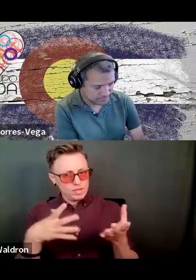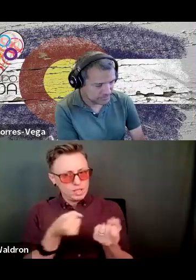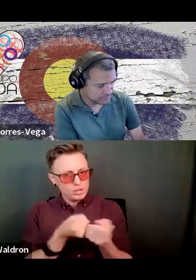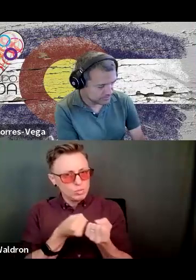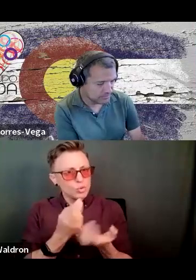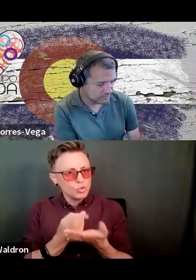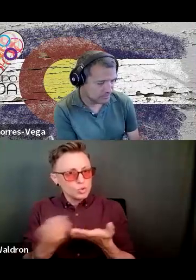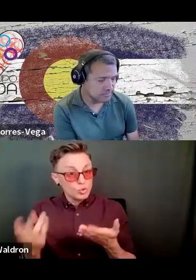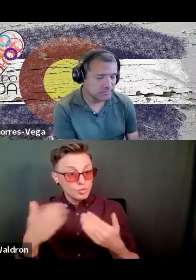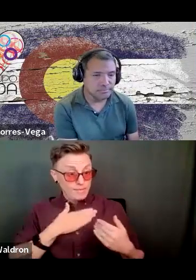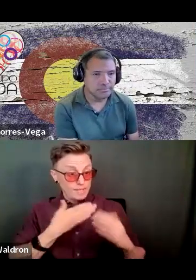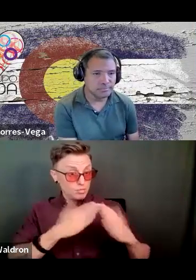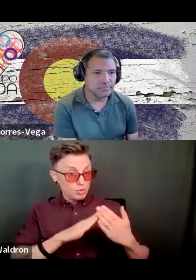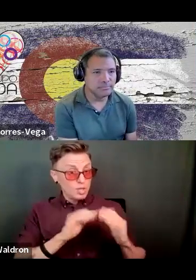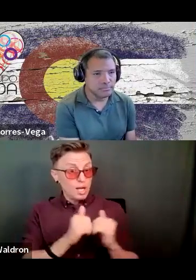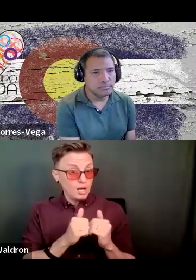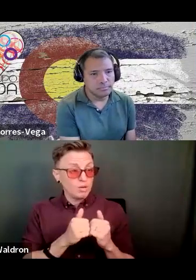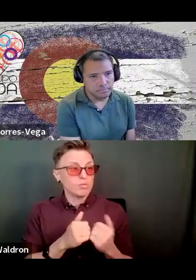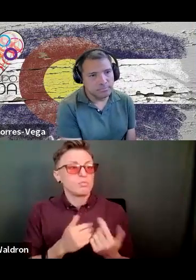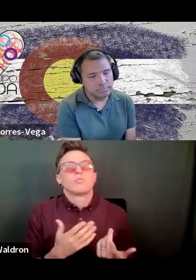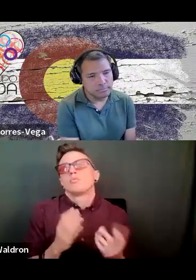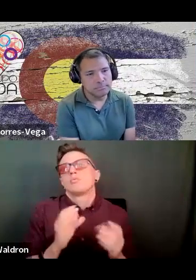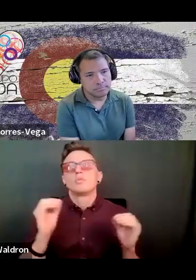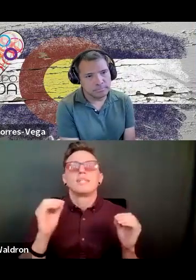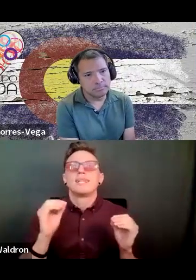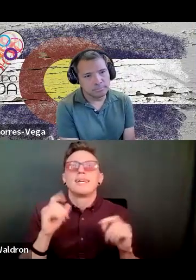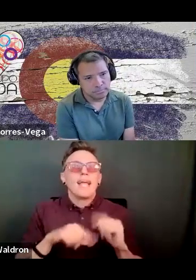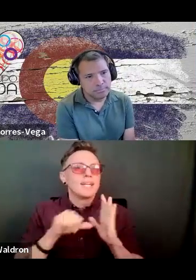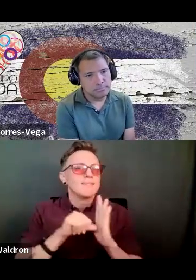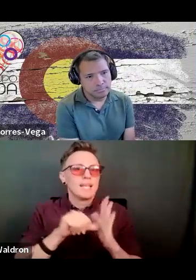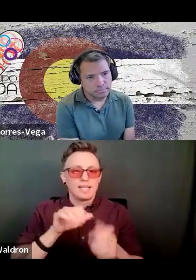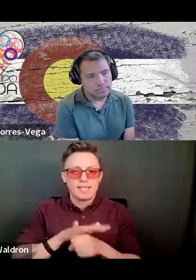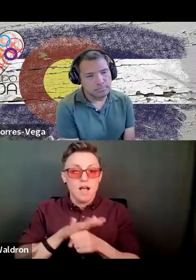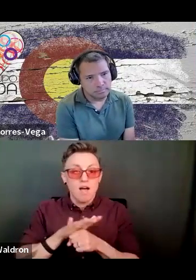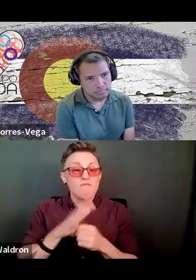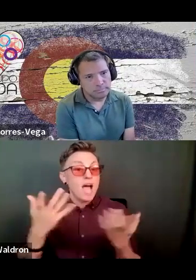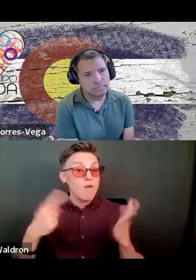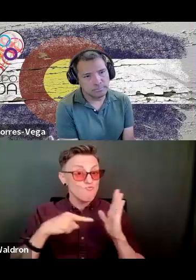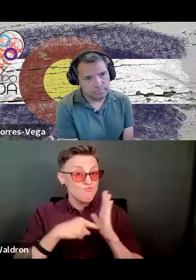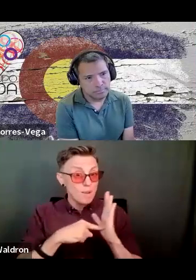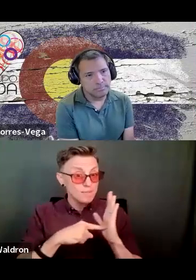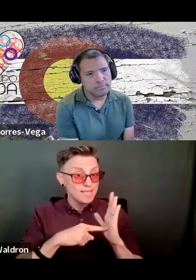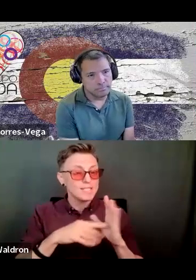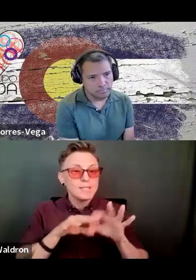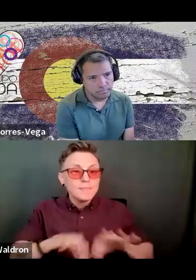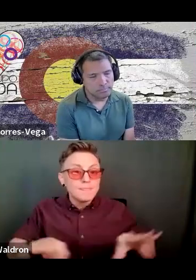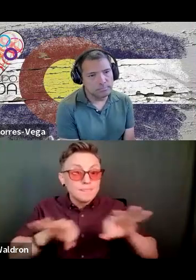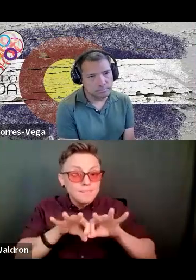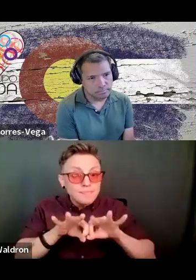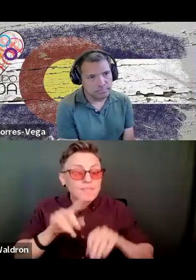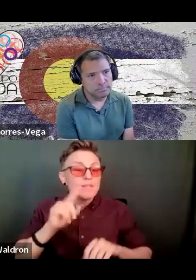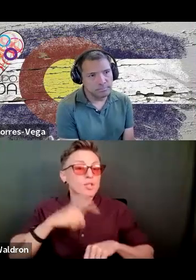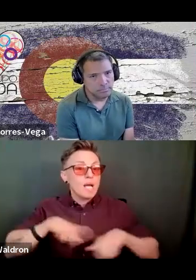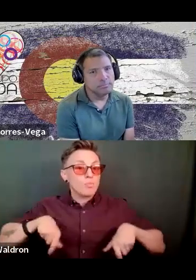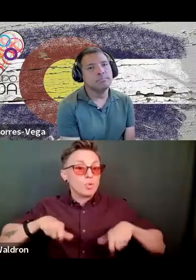community? I think it cannot be understated how important it is that representation matters, right? I was the first wheelchair user ever elected to the Colorado